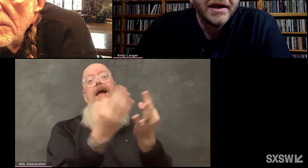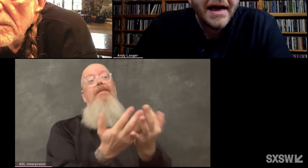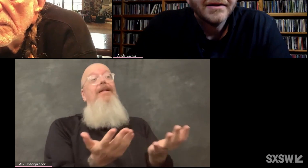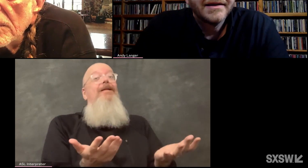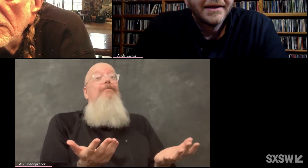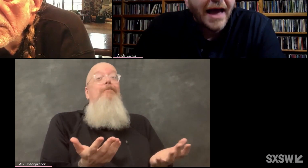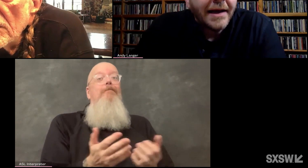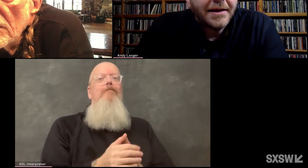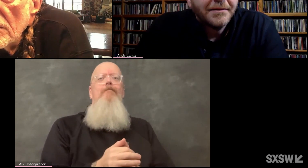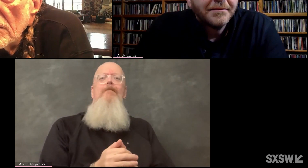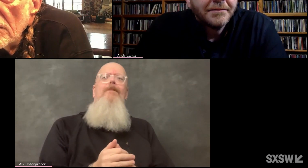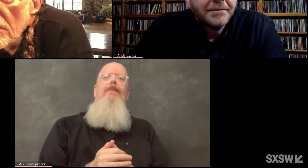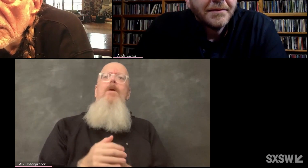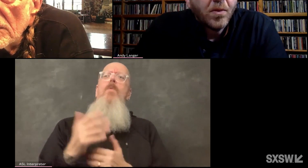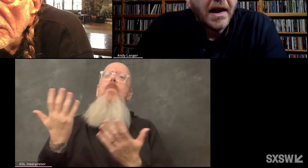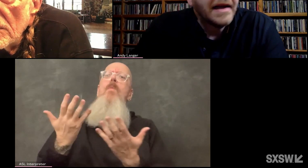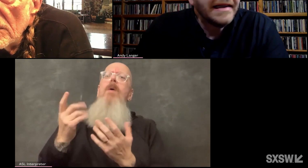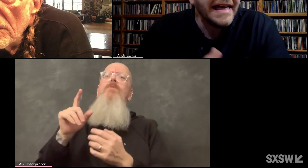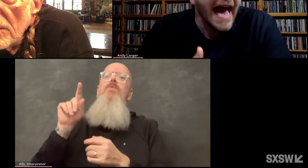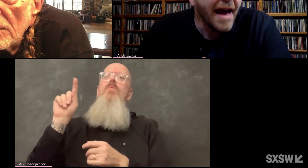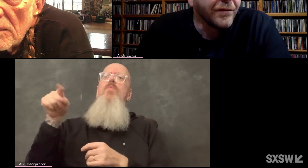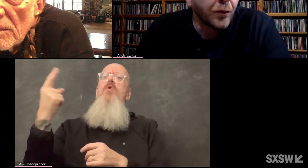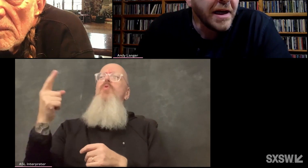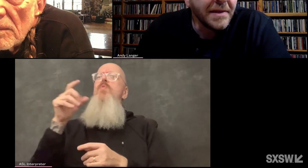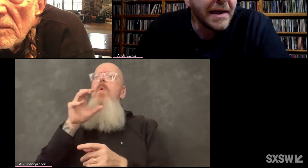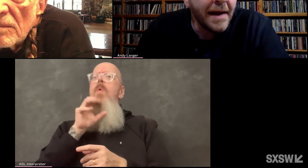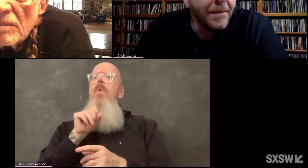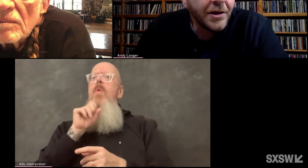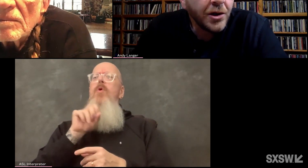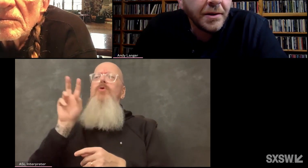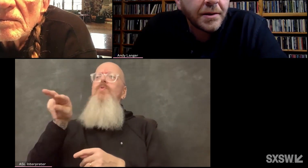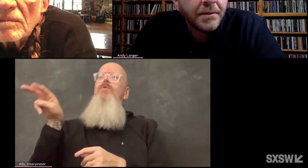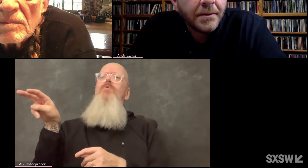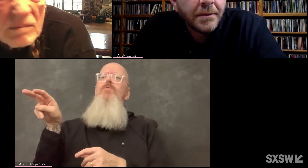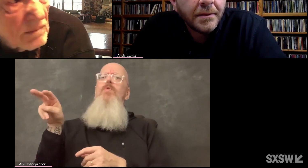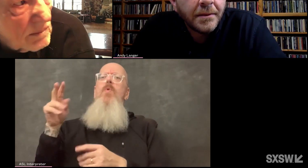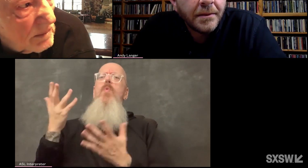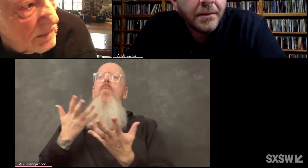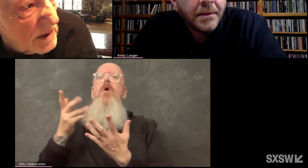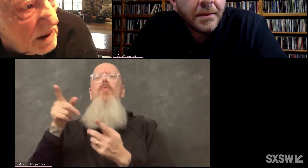-old Willie Nelson like? Did he have dreams and ambitions?